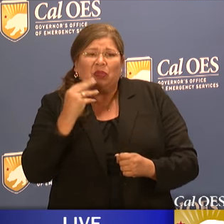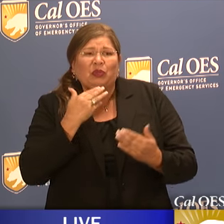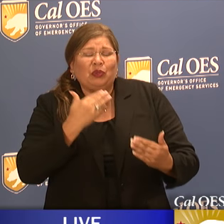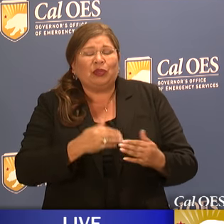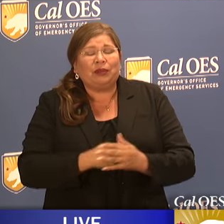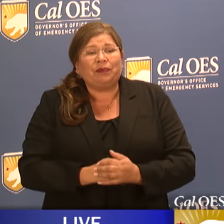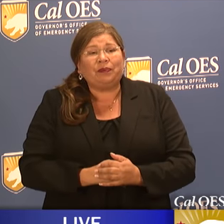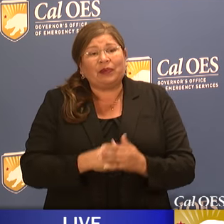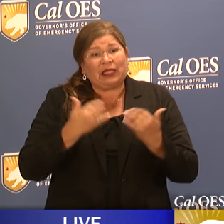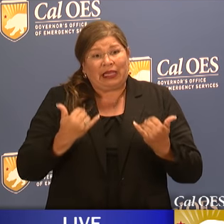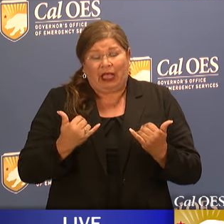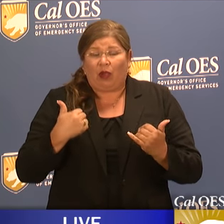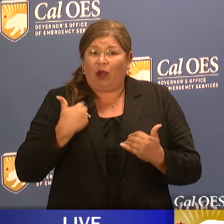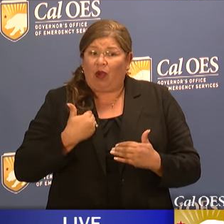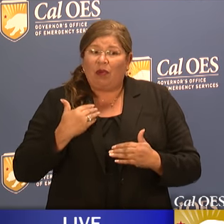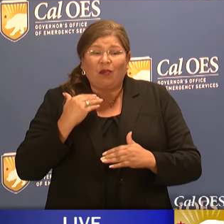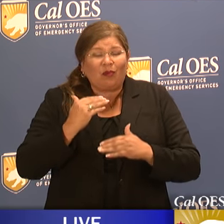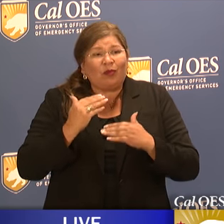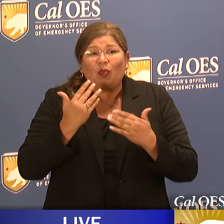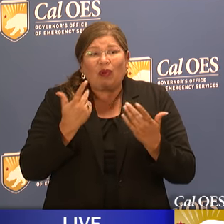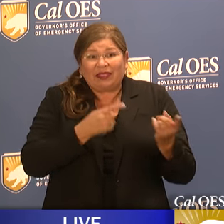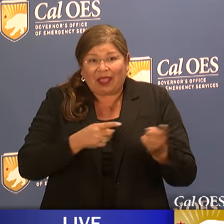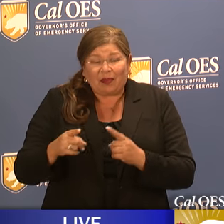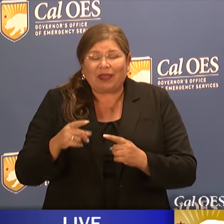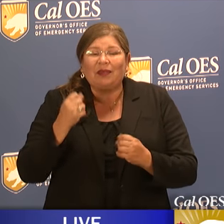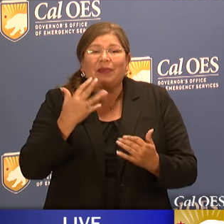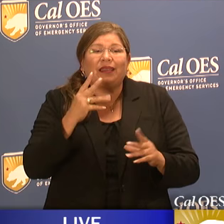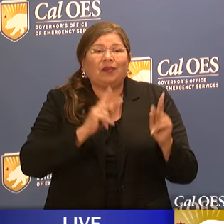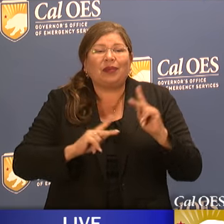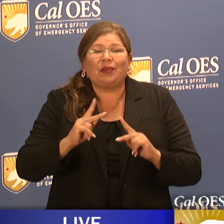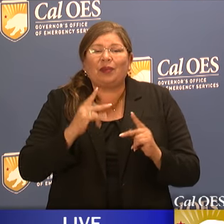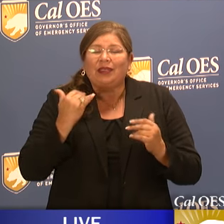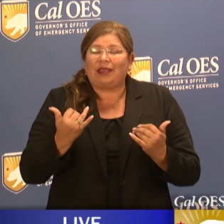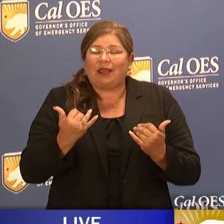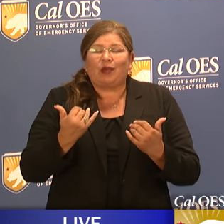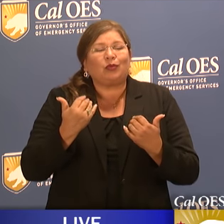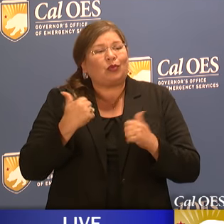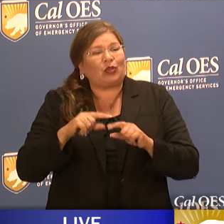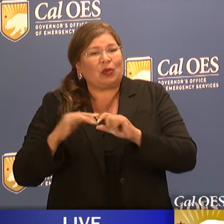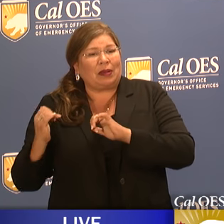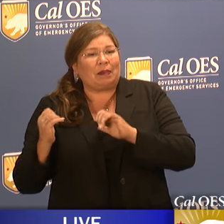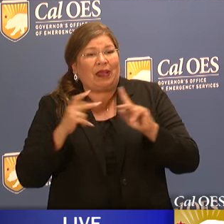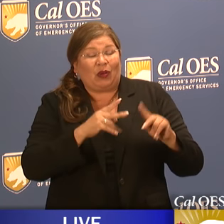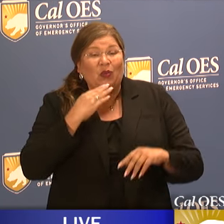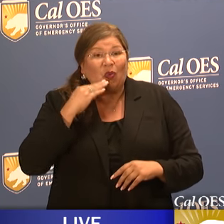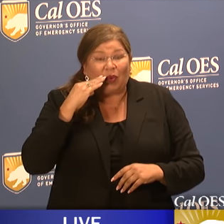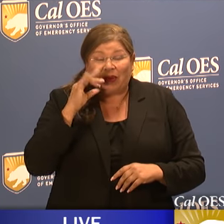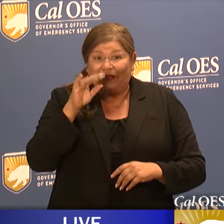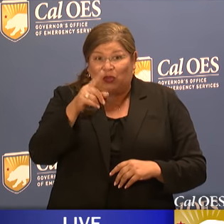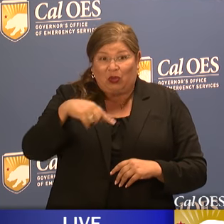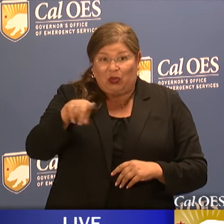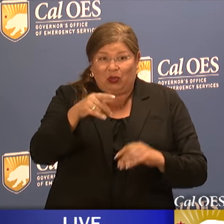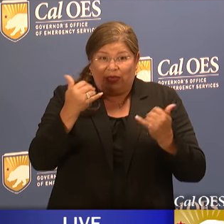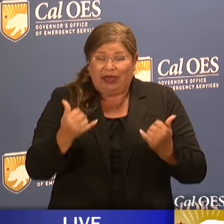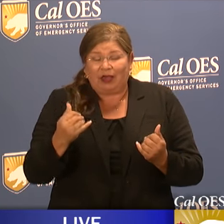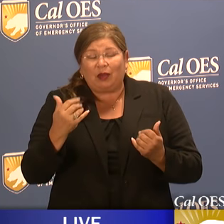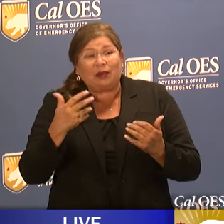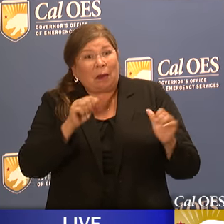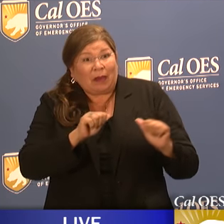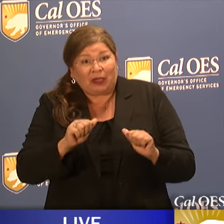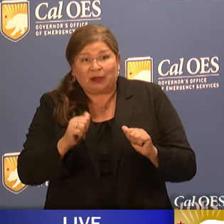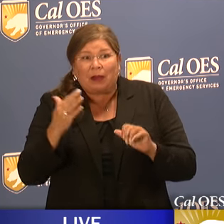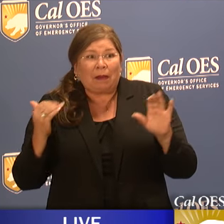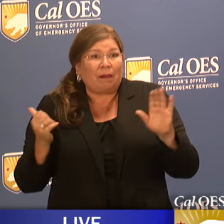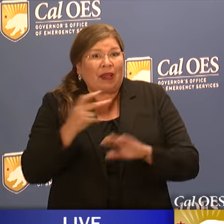at a process where people are hopefully returning home as soon as it is safely possible. If that includes you, if you are now in the process of possibly